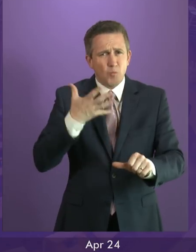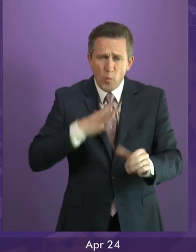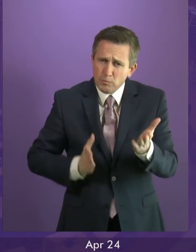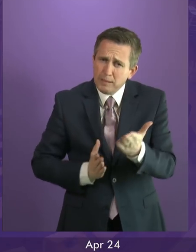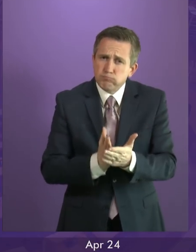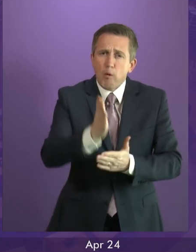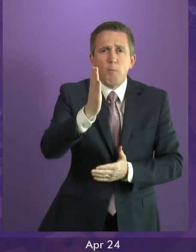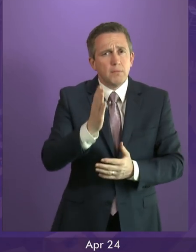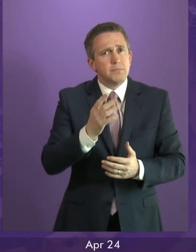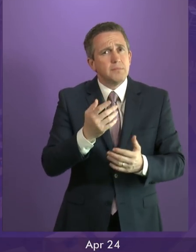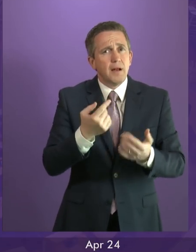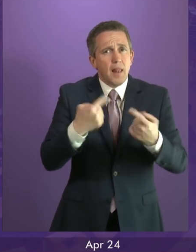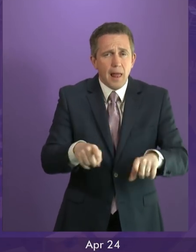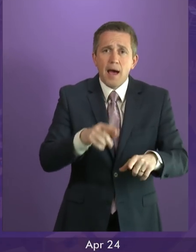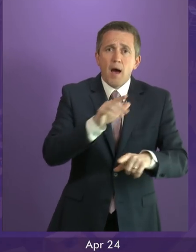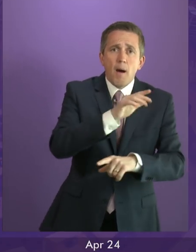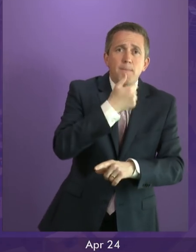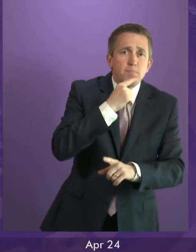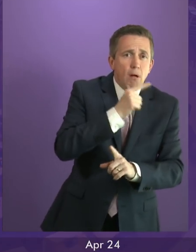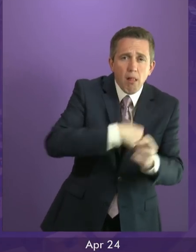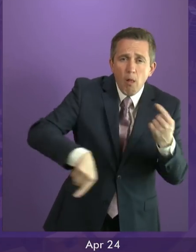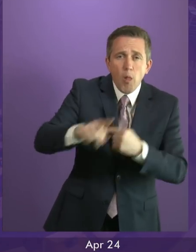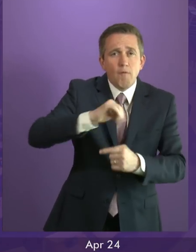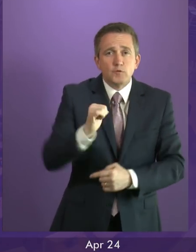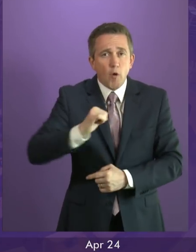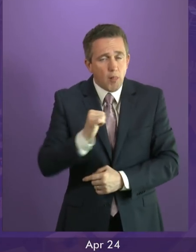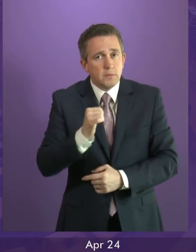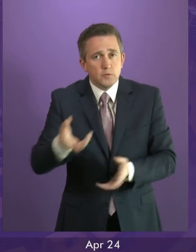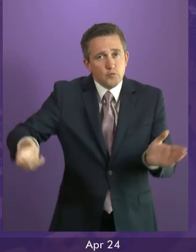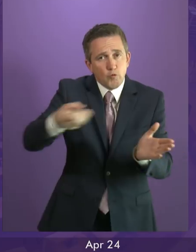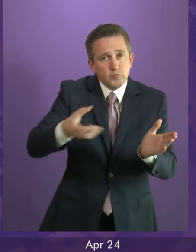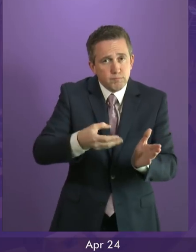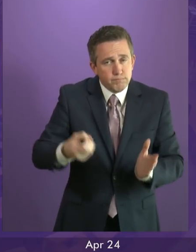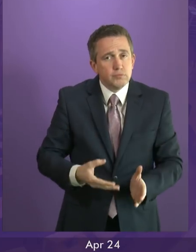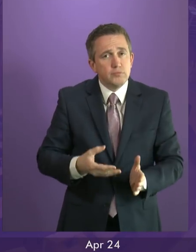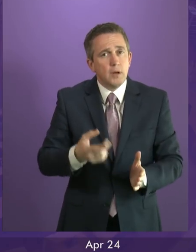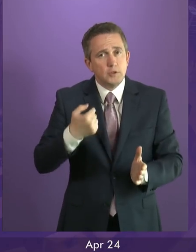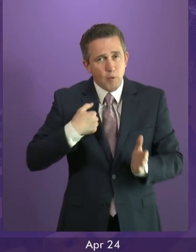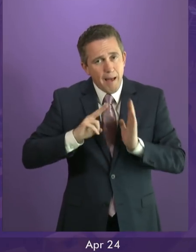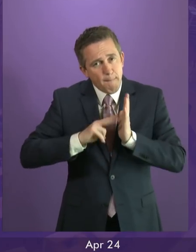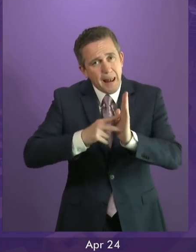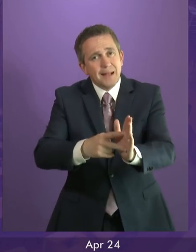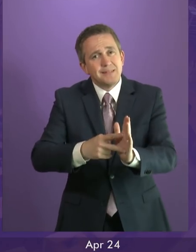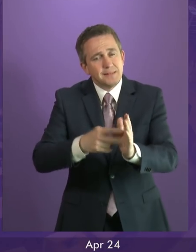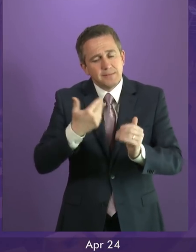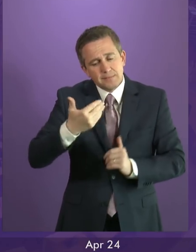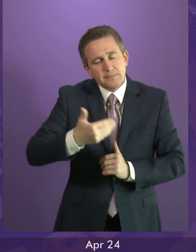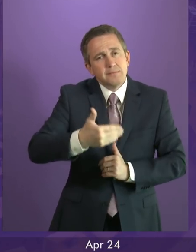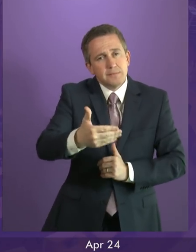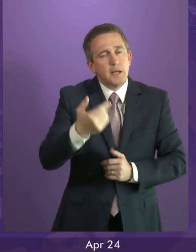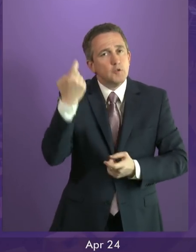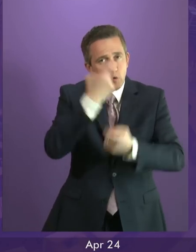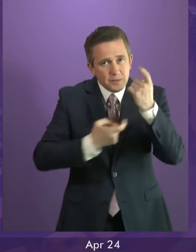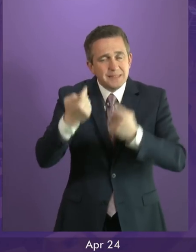people that are not politicians, to those across Scotland, a representative section of the Scottish population, to start to look at and consider